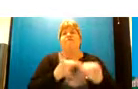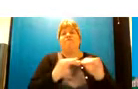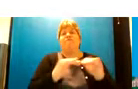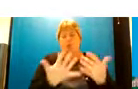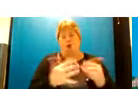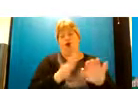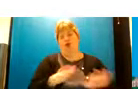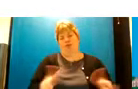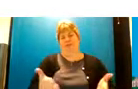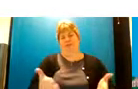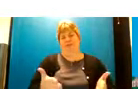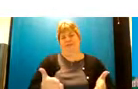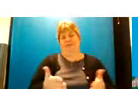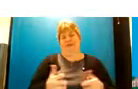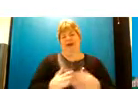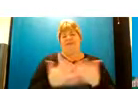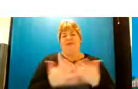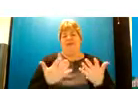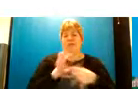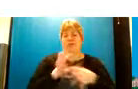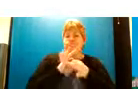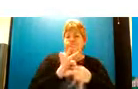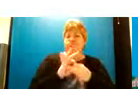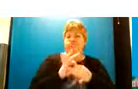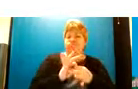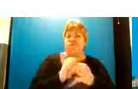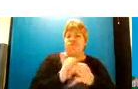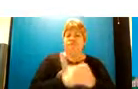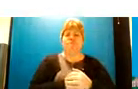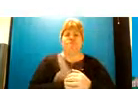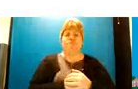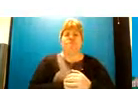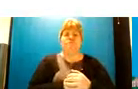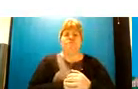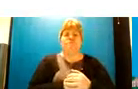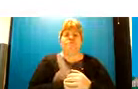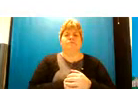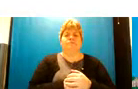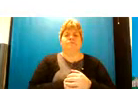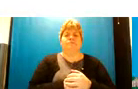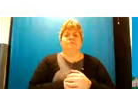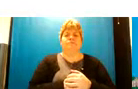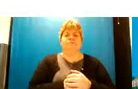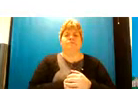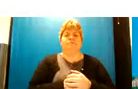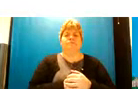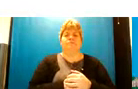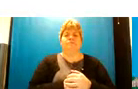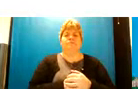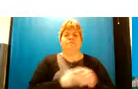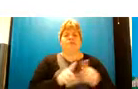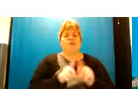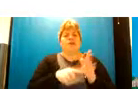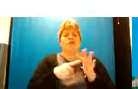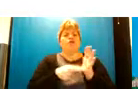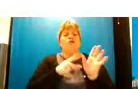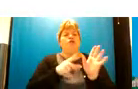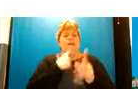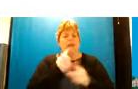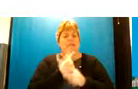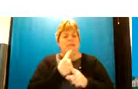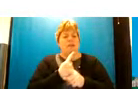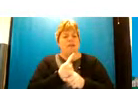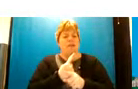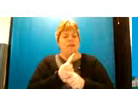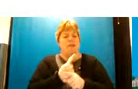so that it's um it's relatable and we're also as jenny's mentioned um across